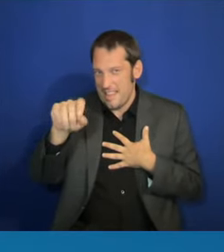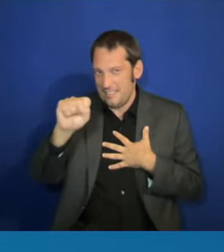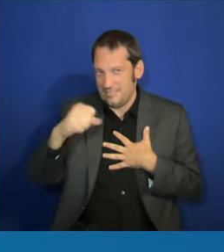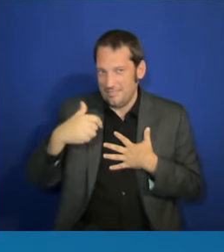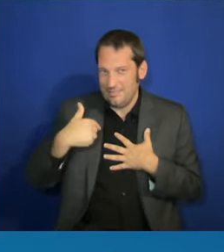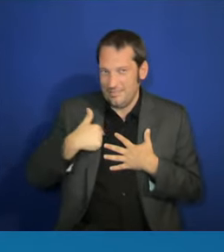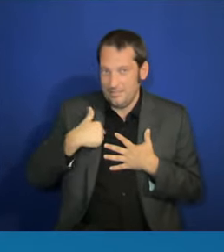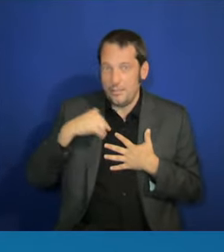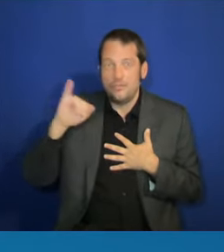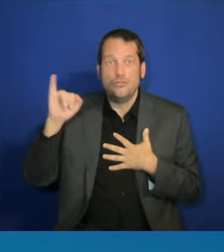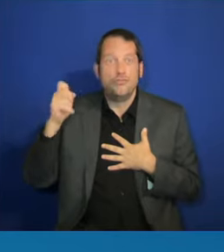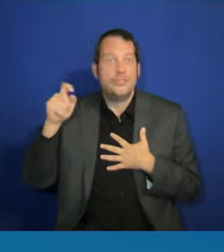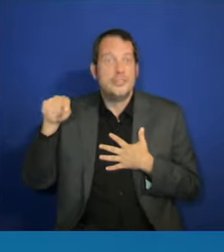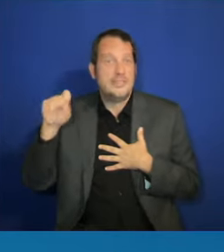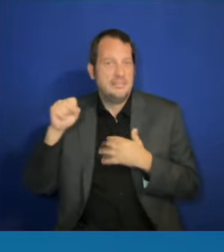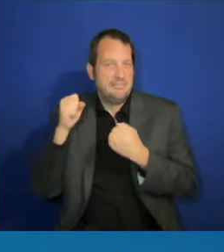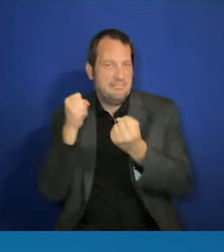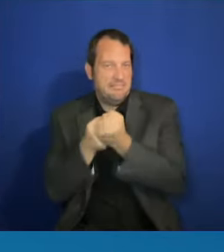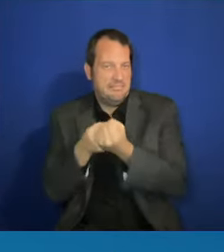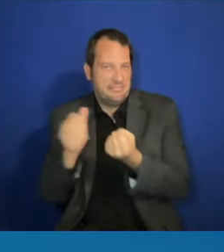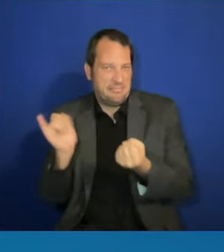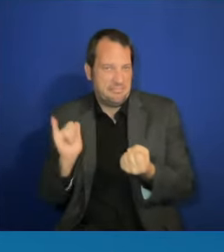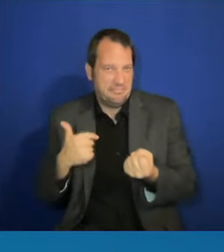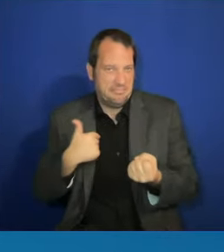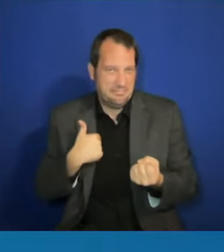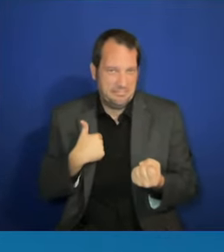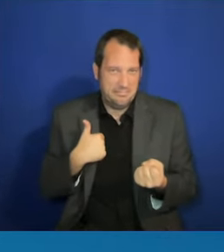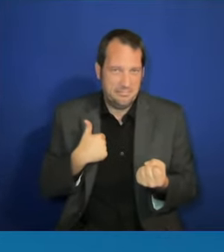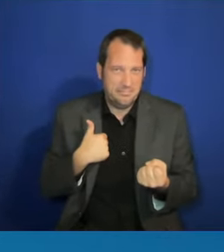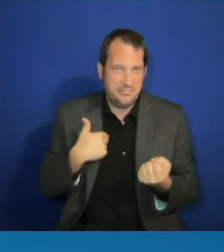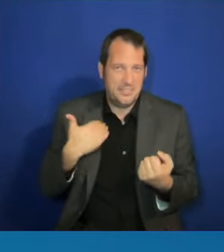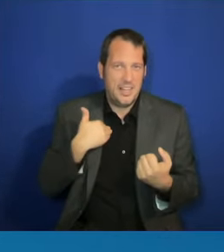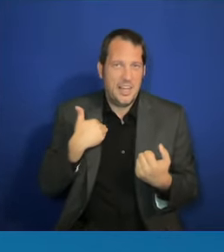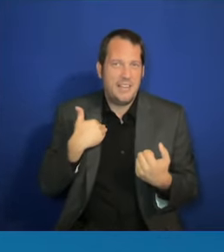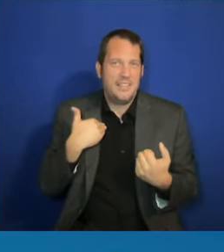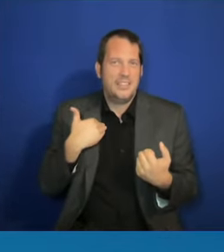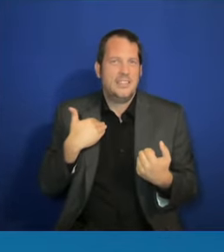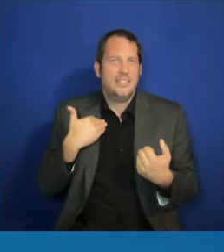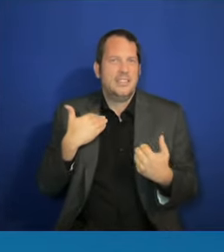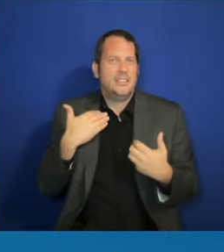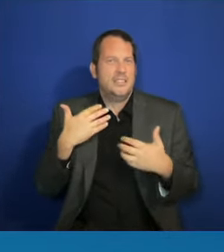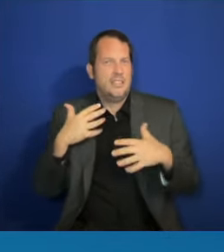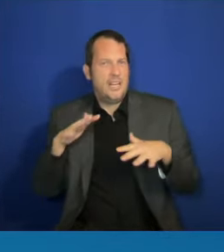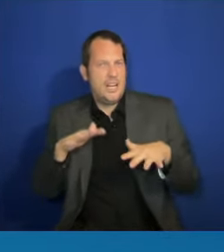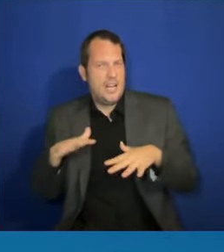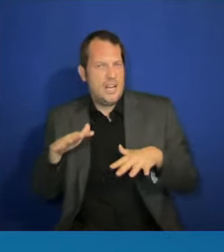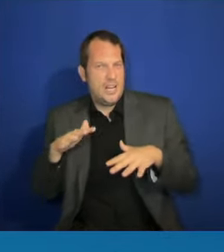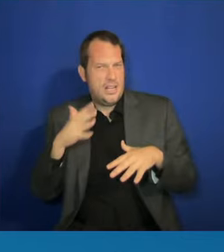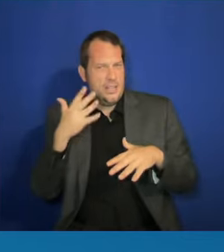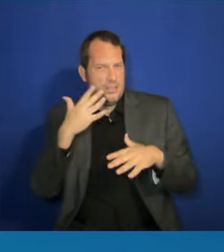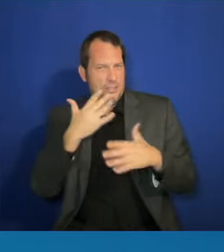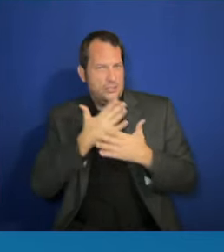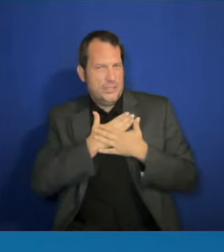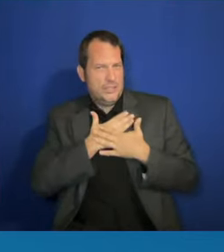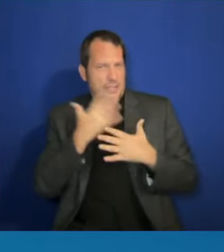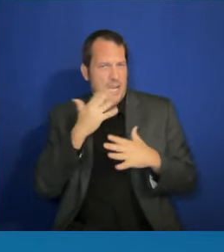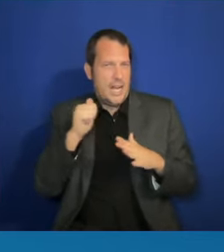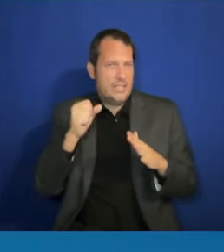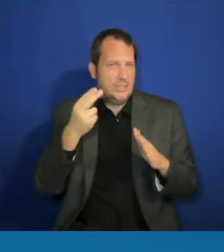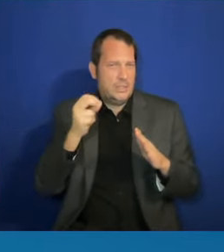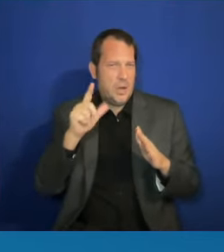face, because we're always on the losing end. But it's made me strong, and